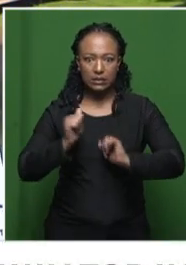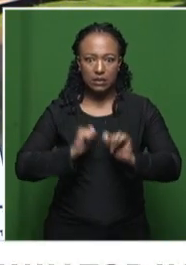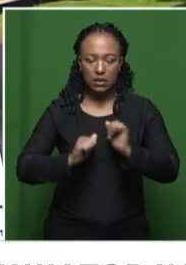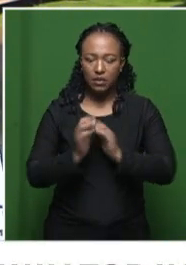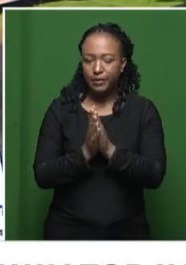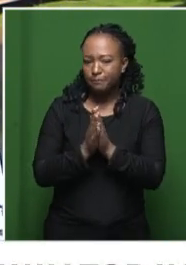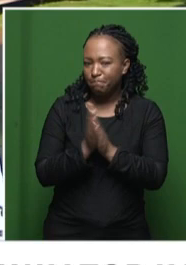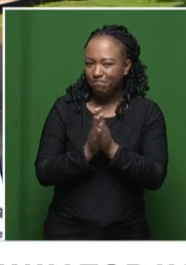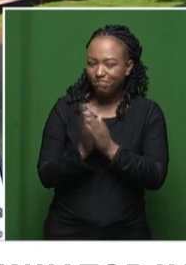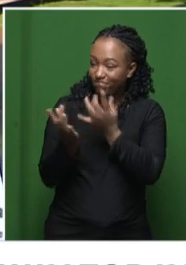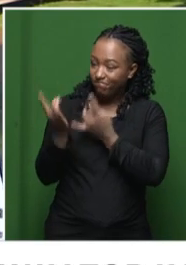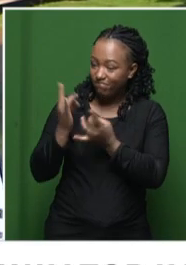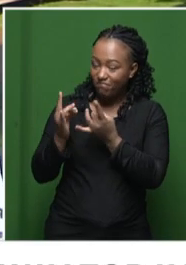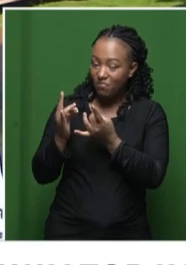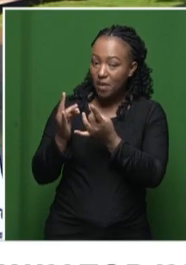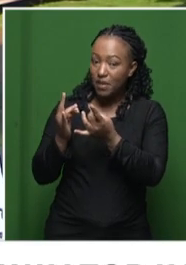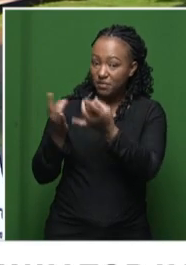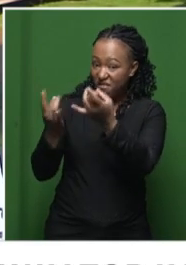Talk to us. What's happening this morning?